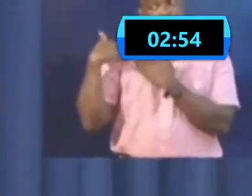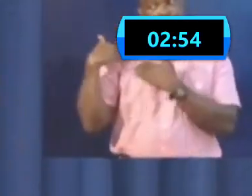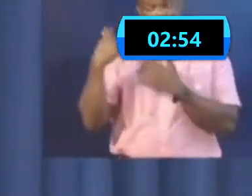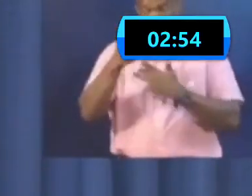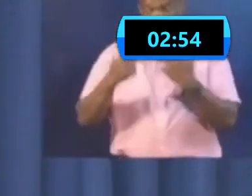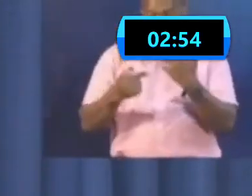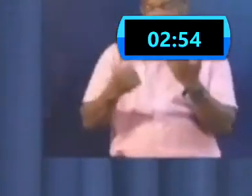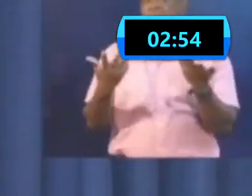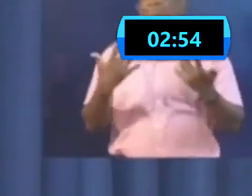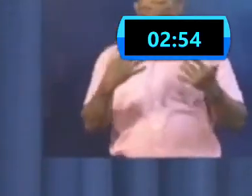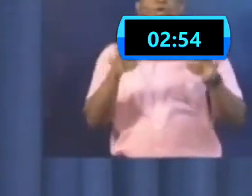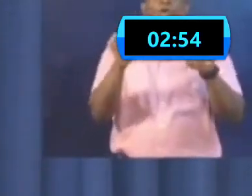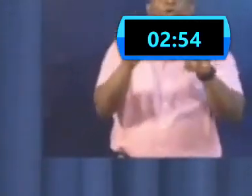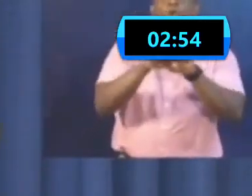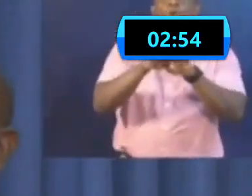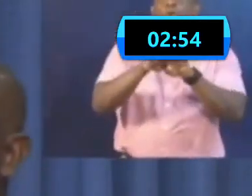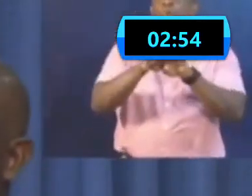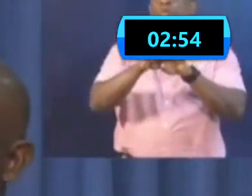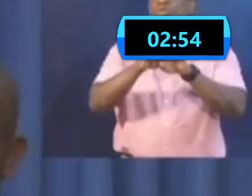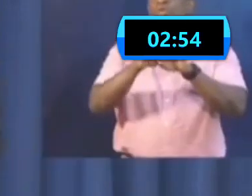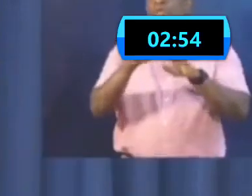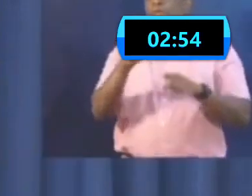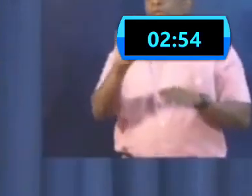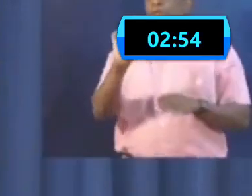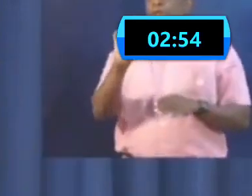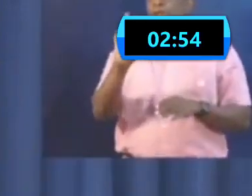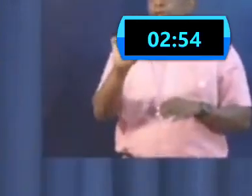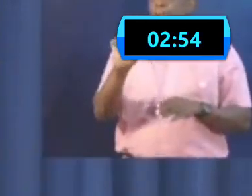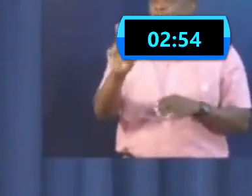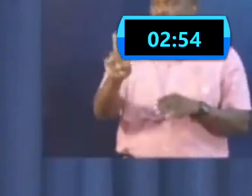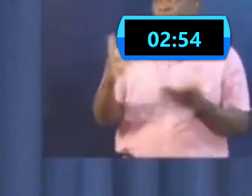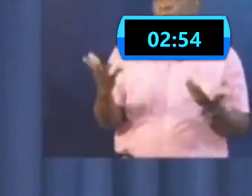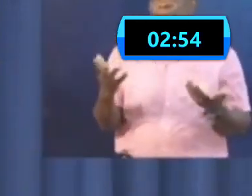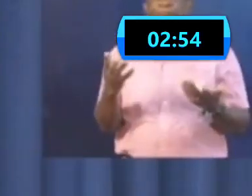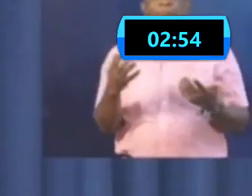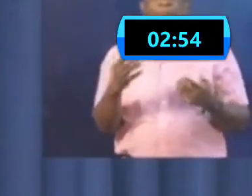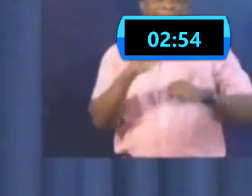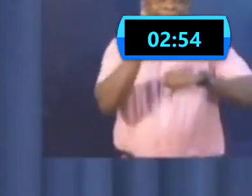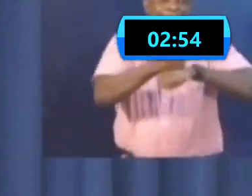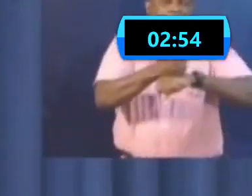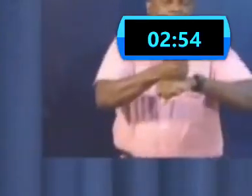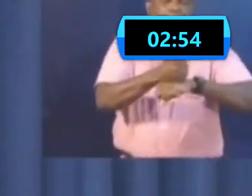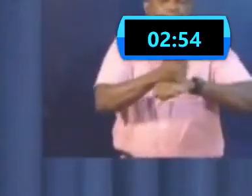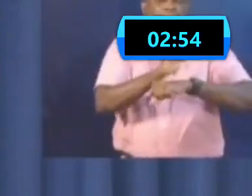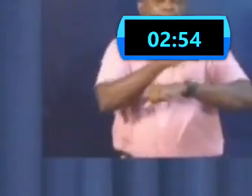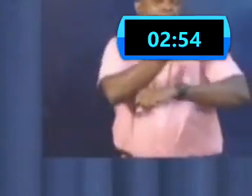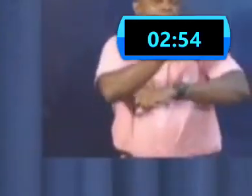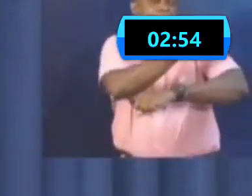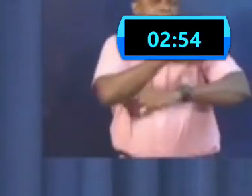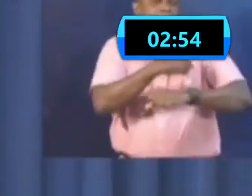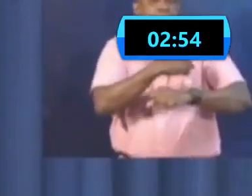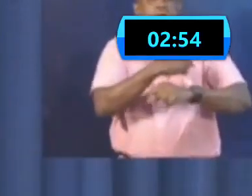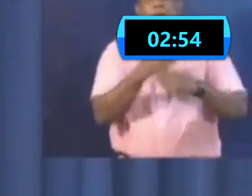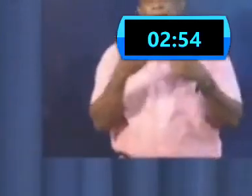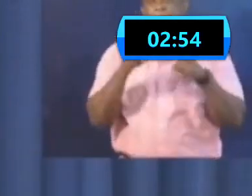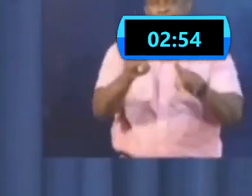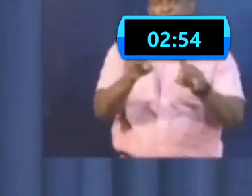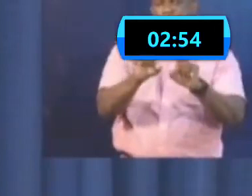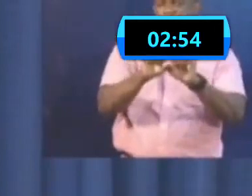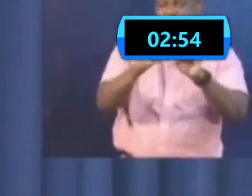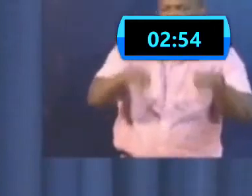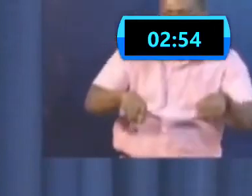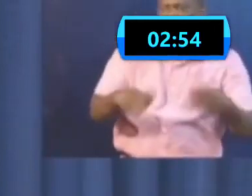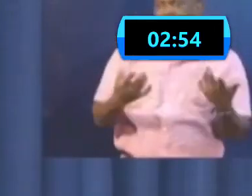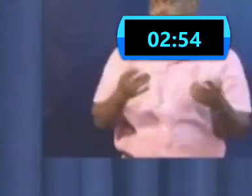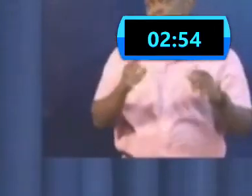givers in the wards, the government will support you in very many ways. But in the actual treating with